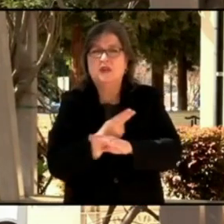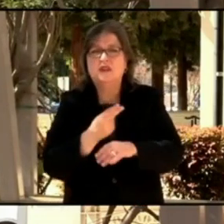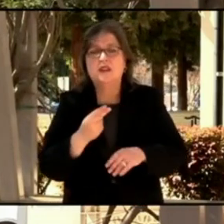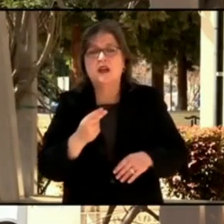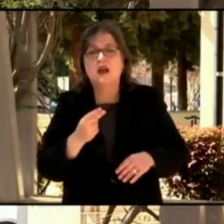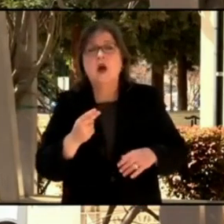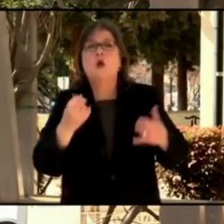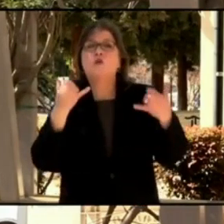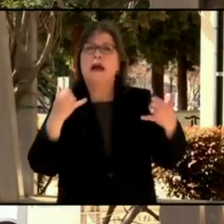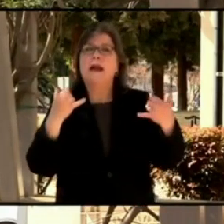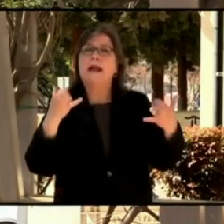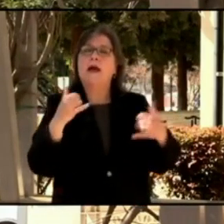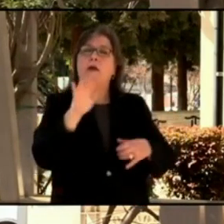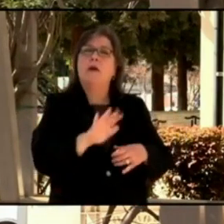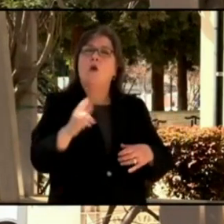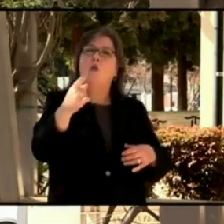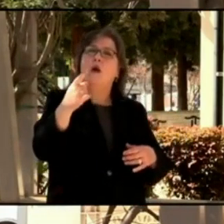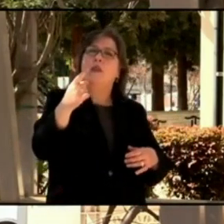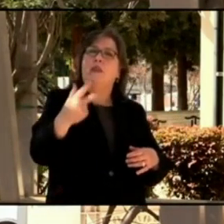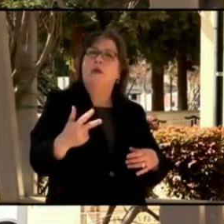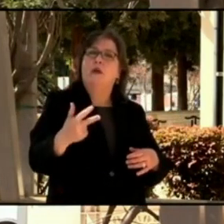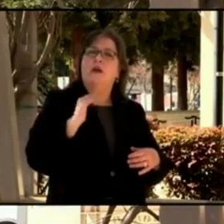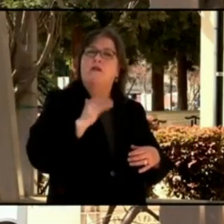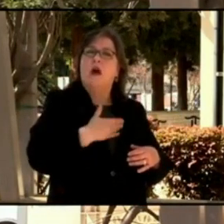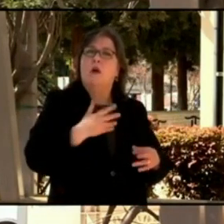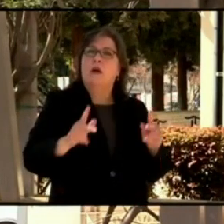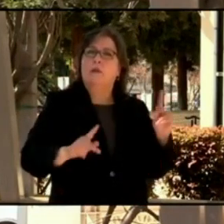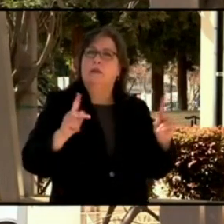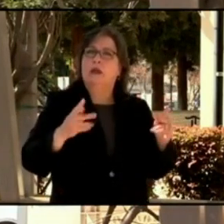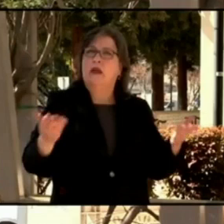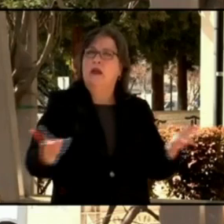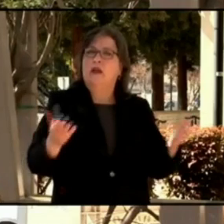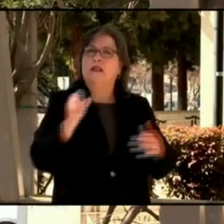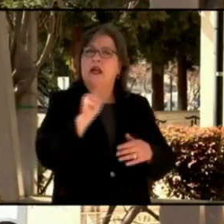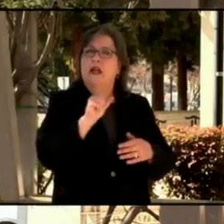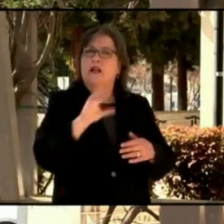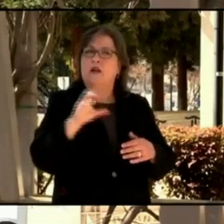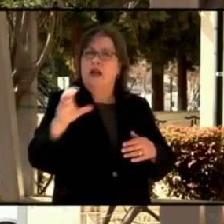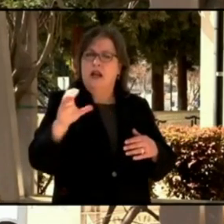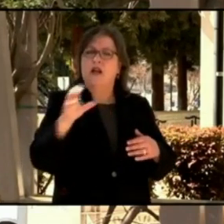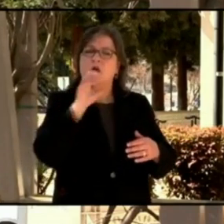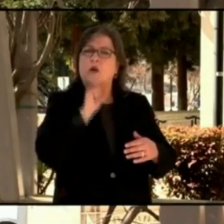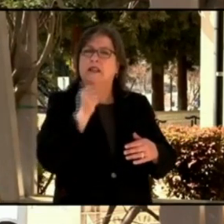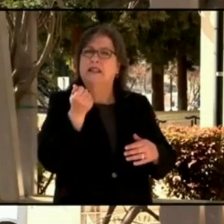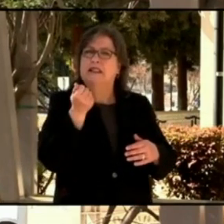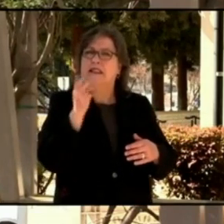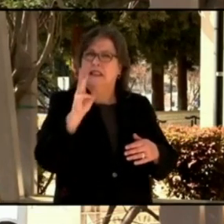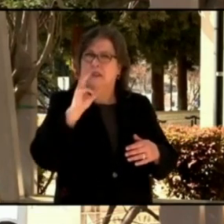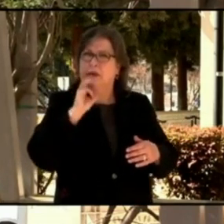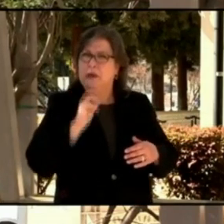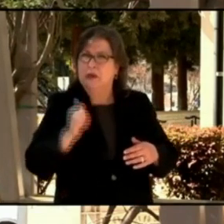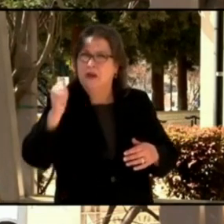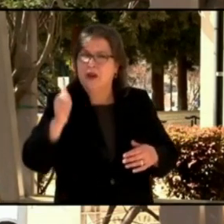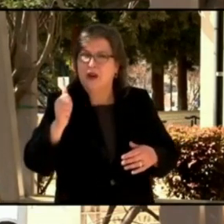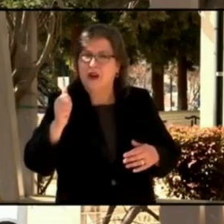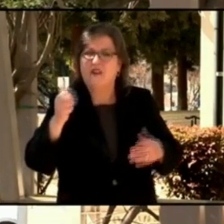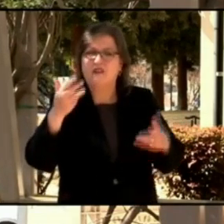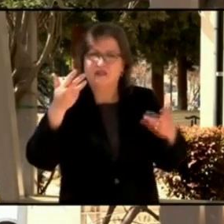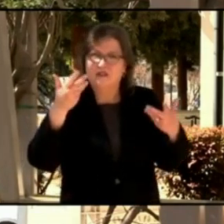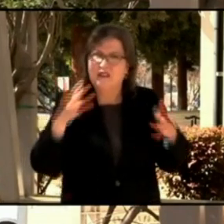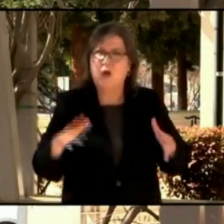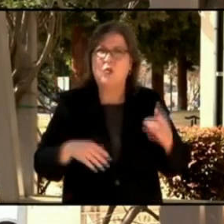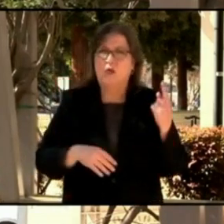16 and older, have been vaccinated with at least one dose. So that's good. Those that completed the whole series